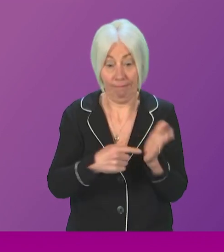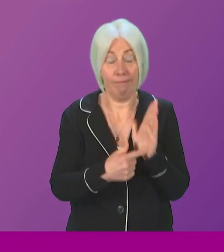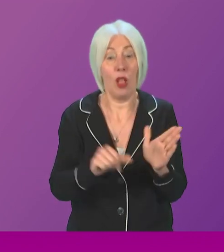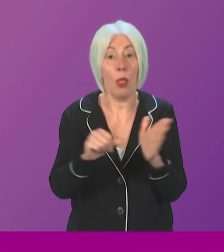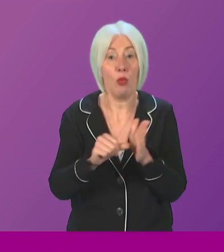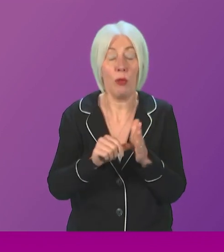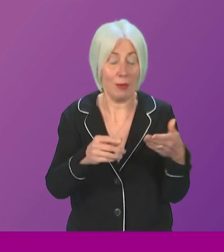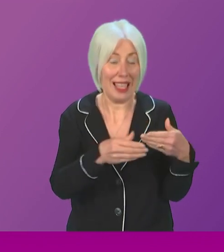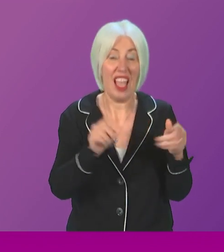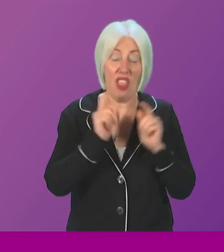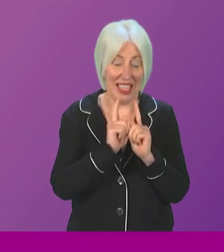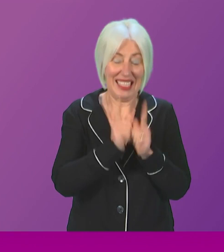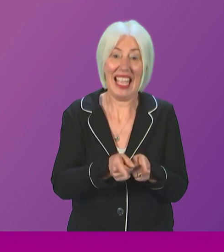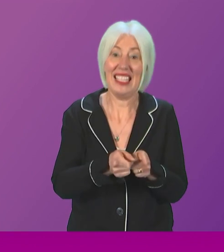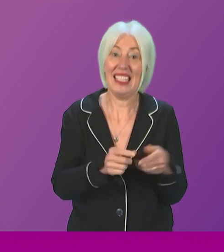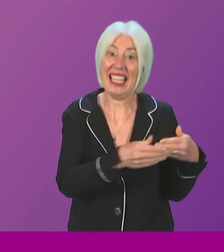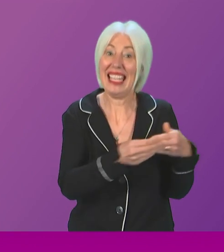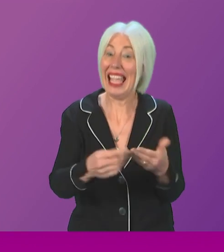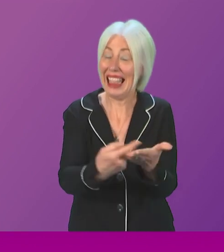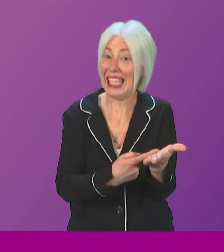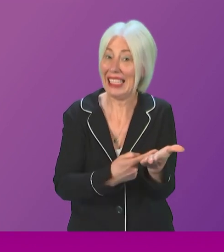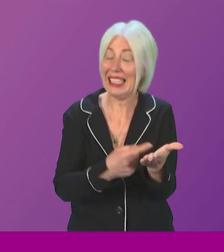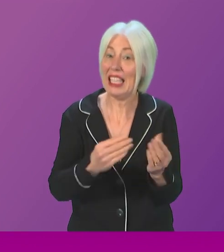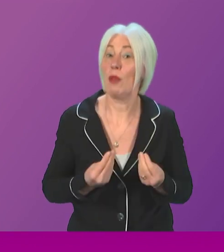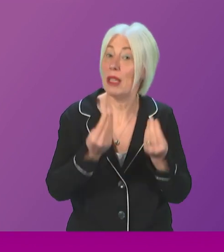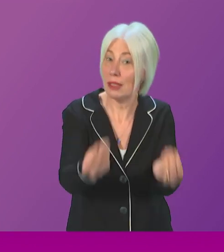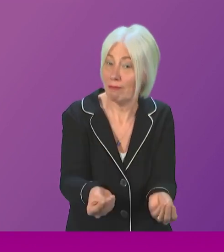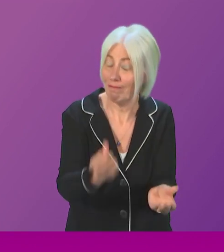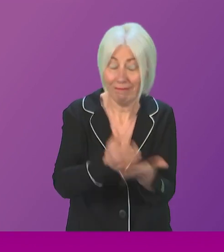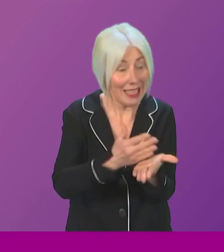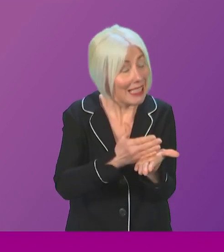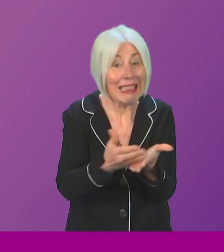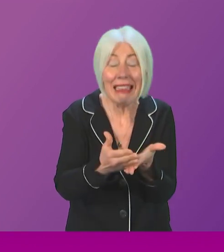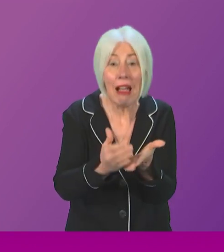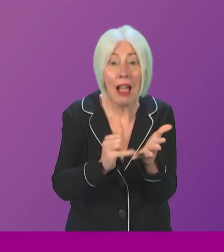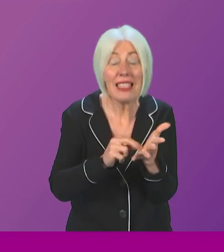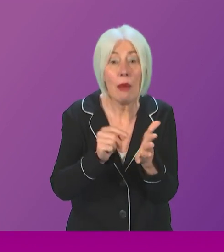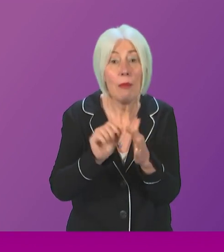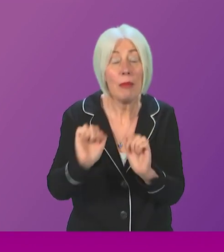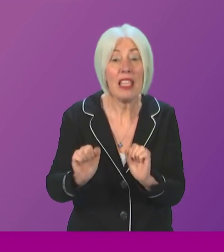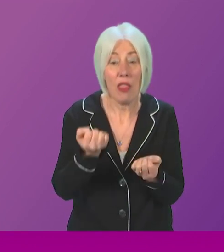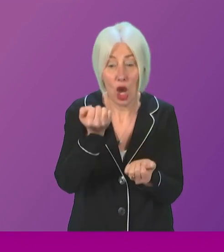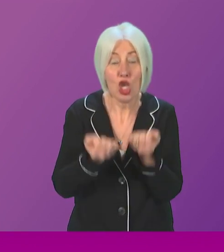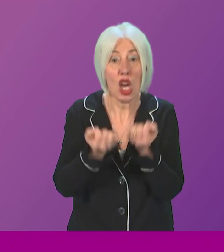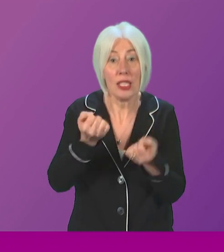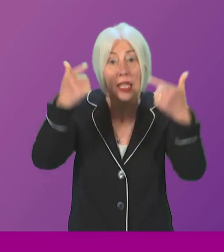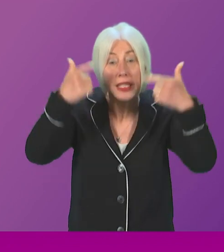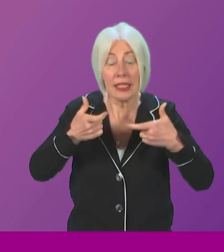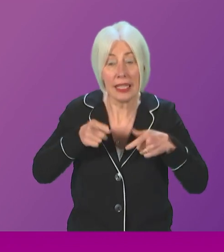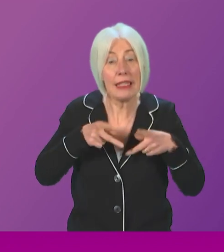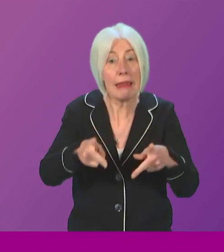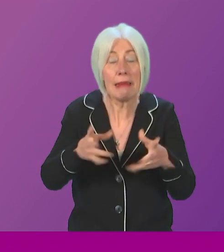sentencing guidelines that were introduced it is very clear that the SNP's justice system is broken.